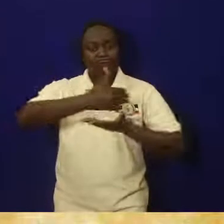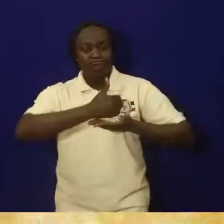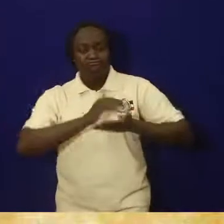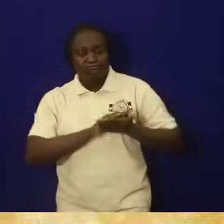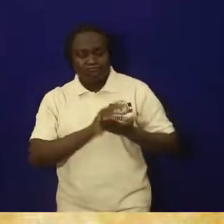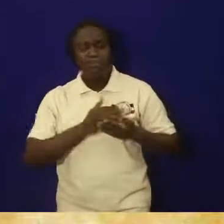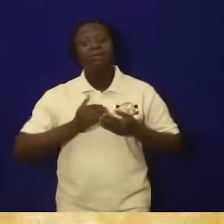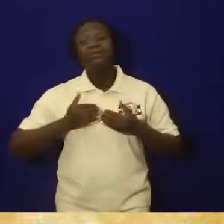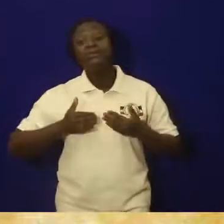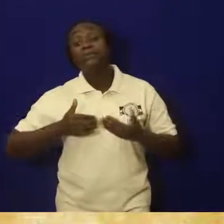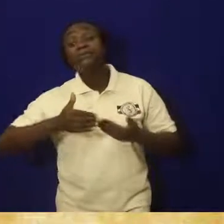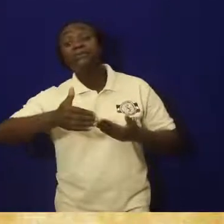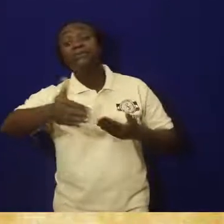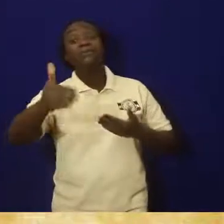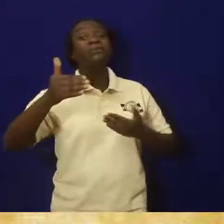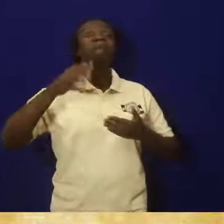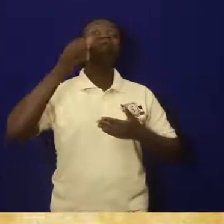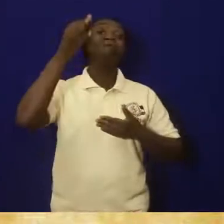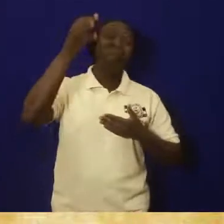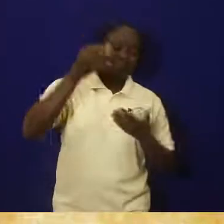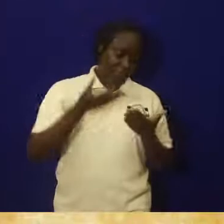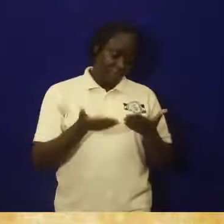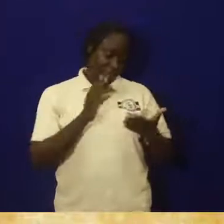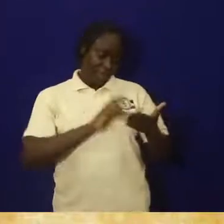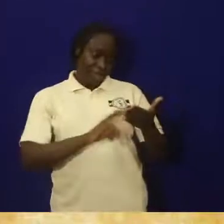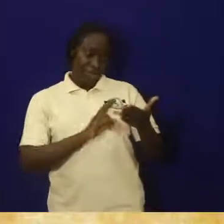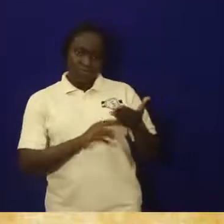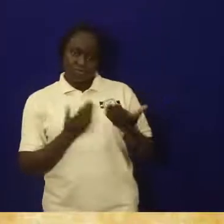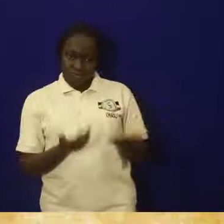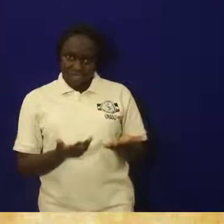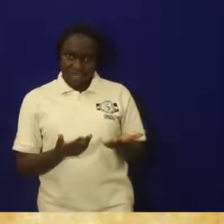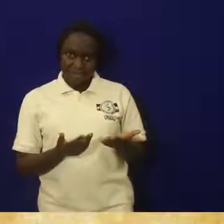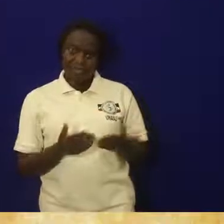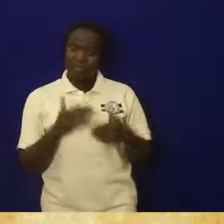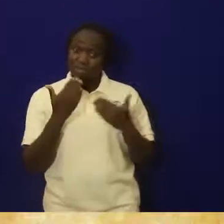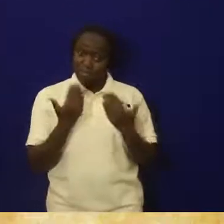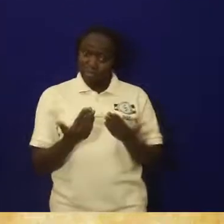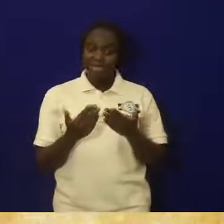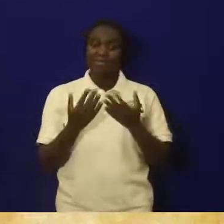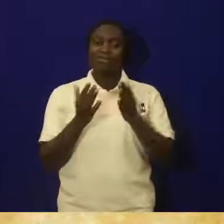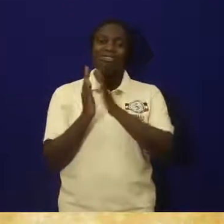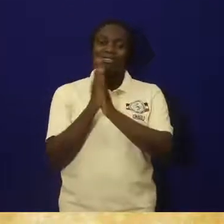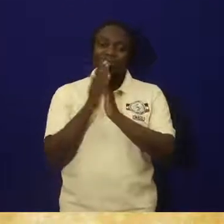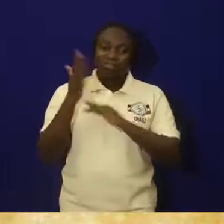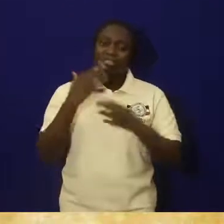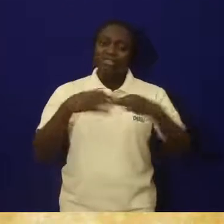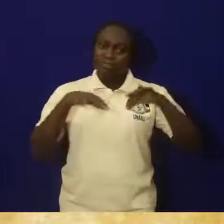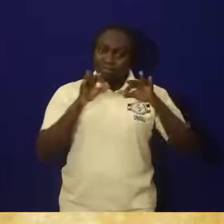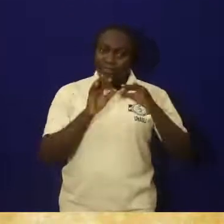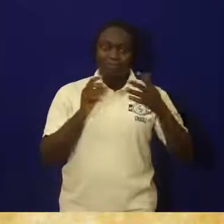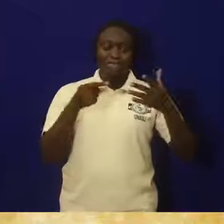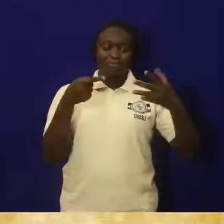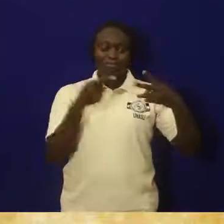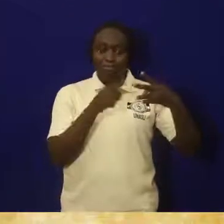source of history is having written records.